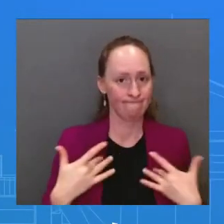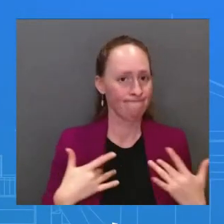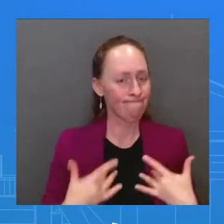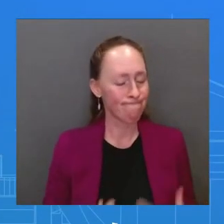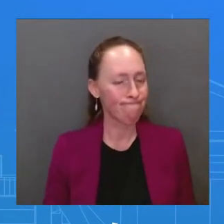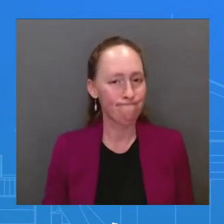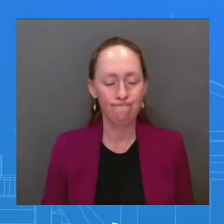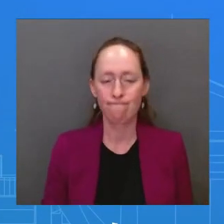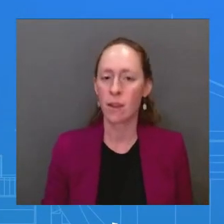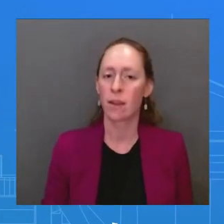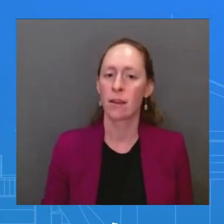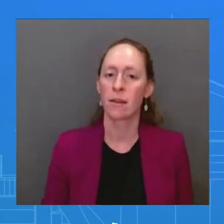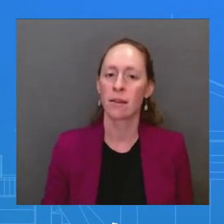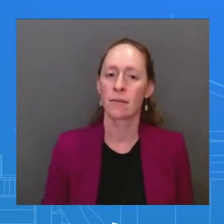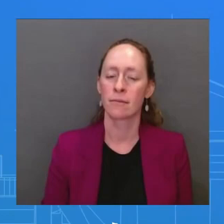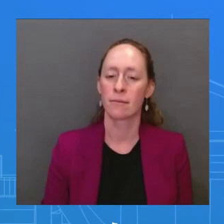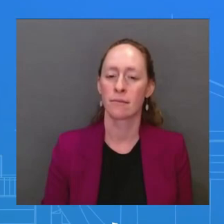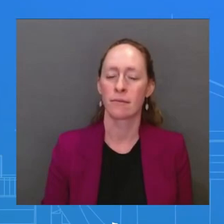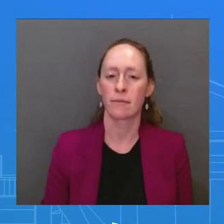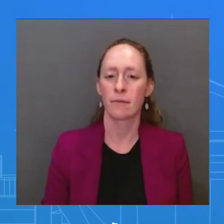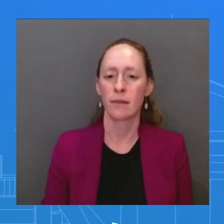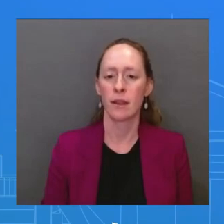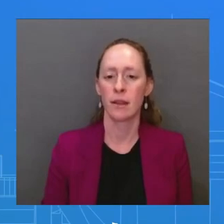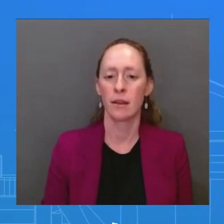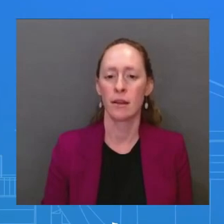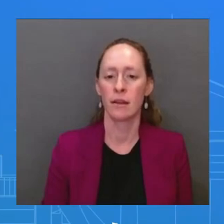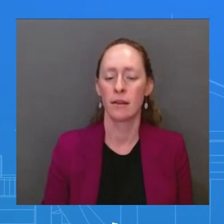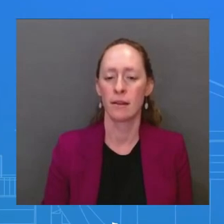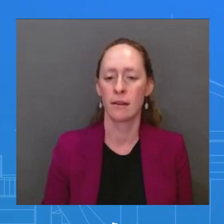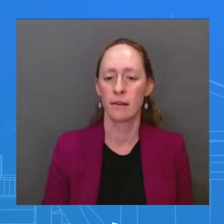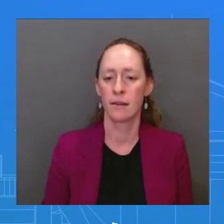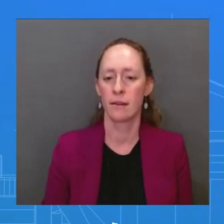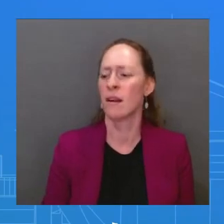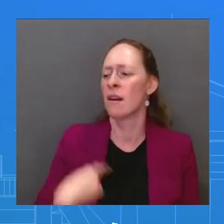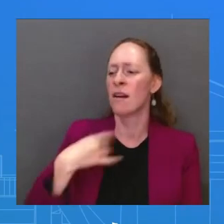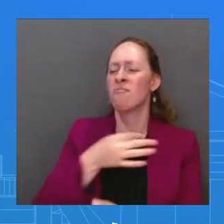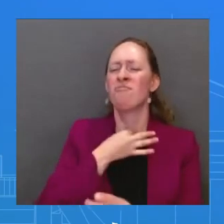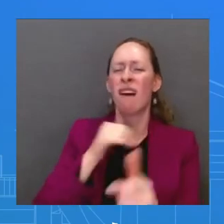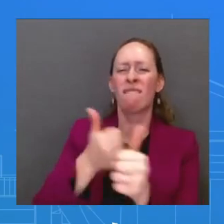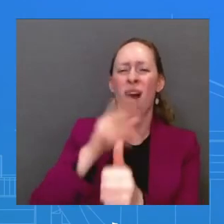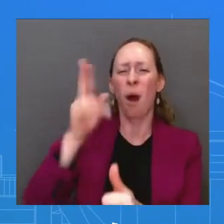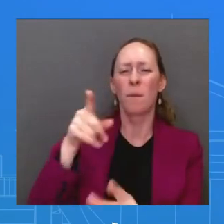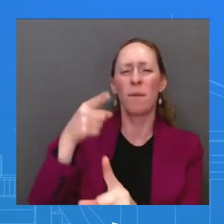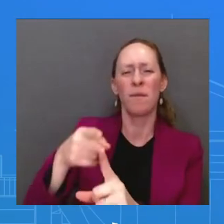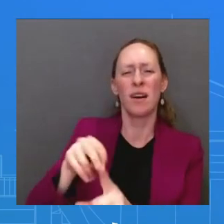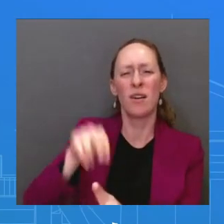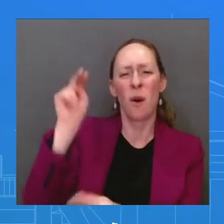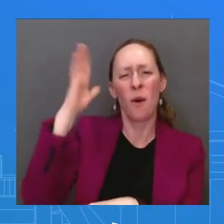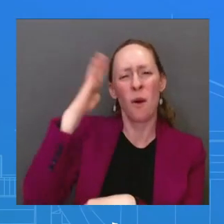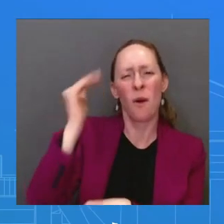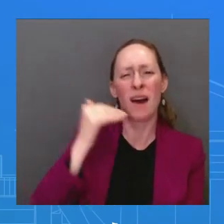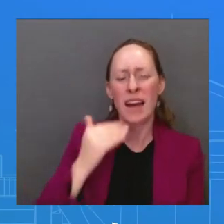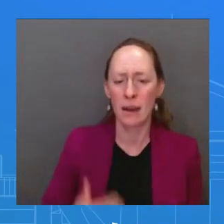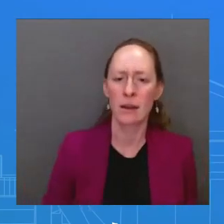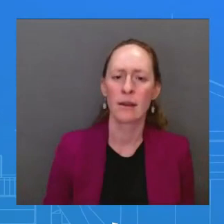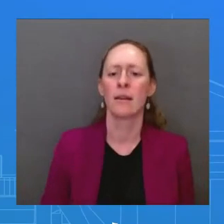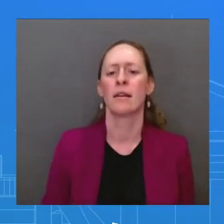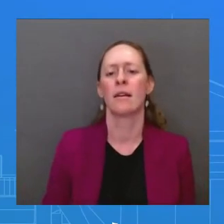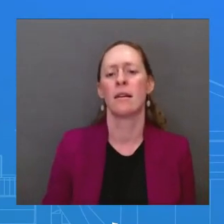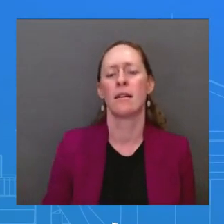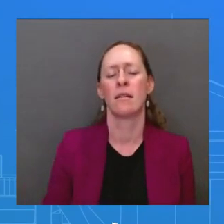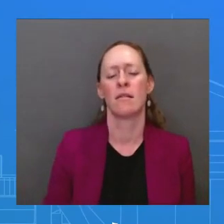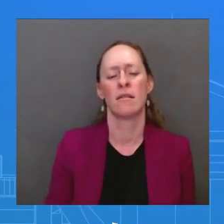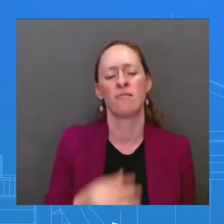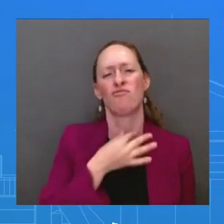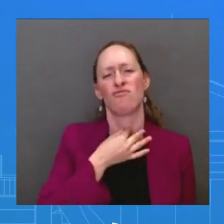but just to follow up on North Korea. Could we get a little bit more analysis of how you think this is benefiting the North Koreans